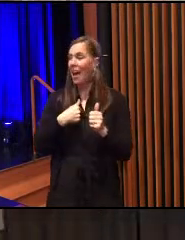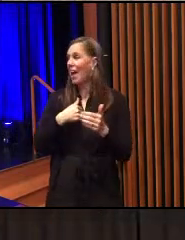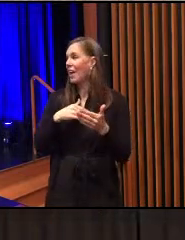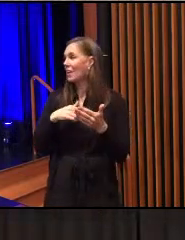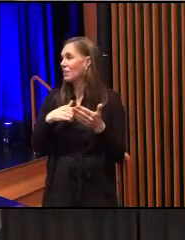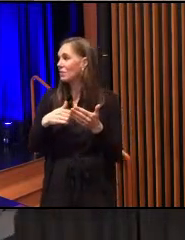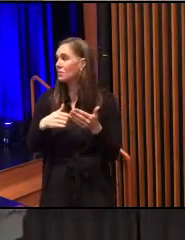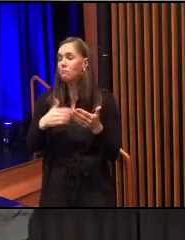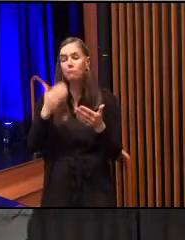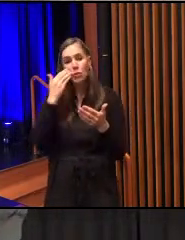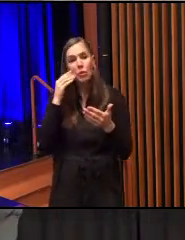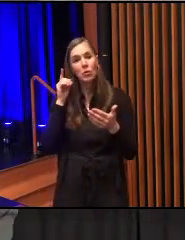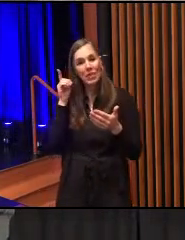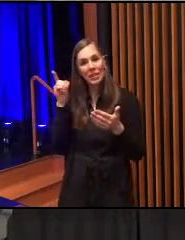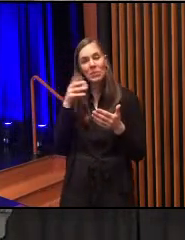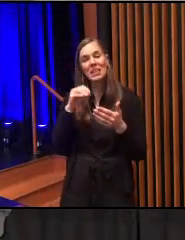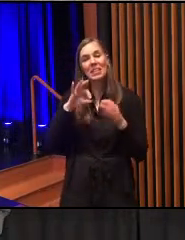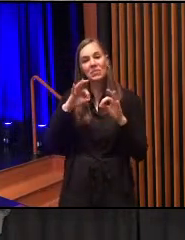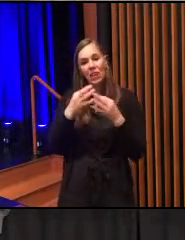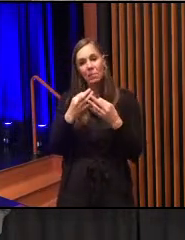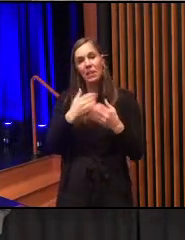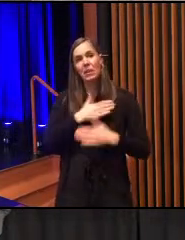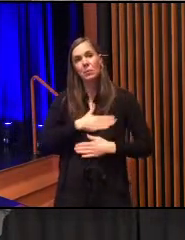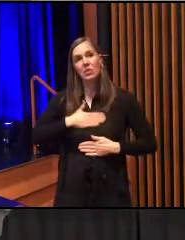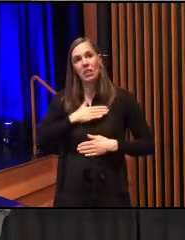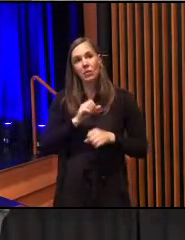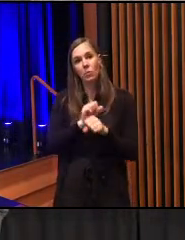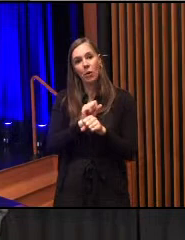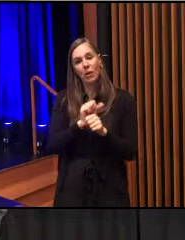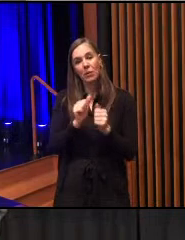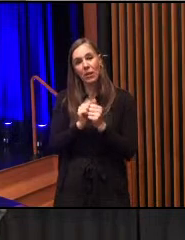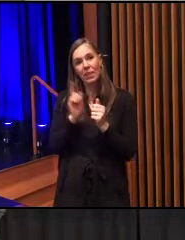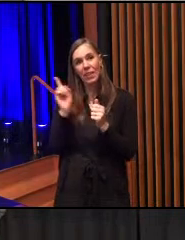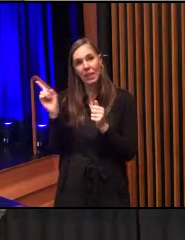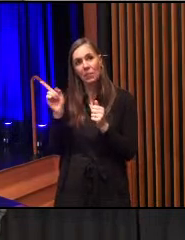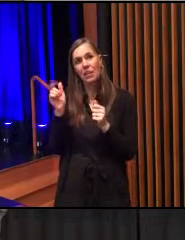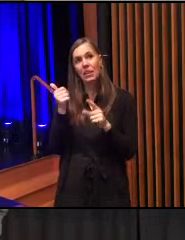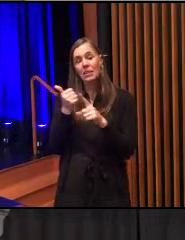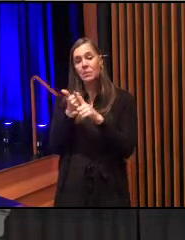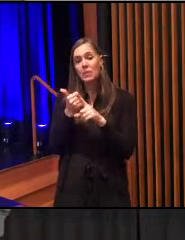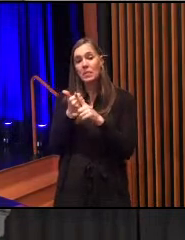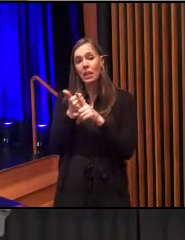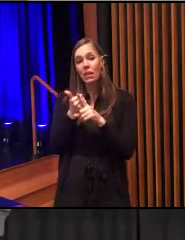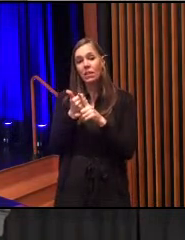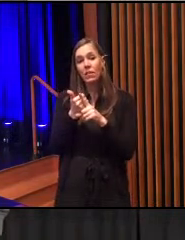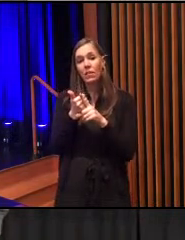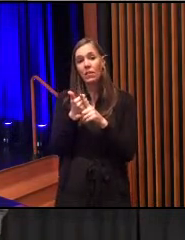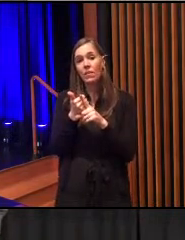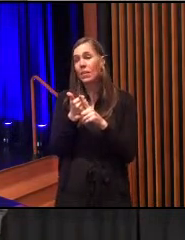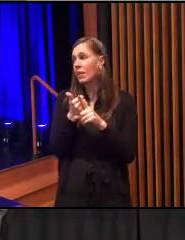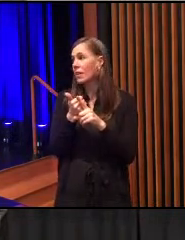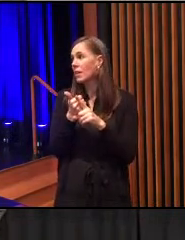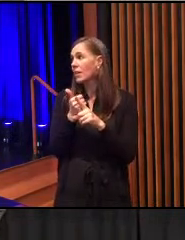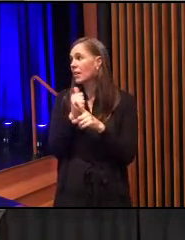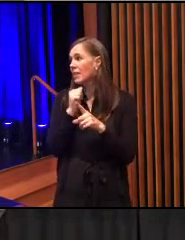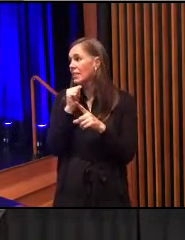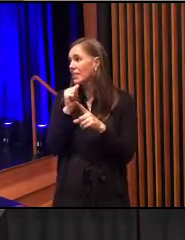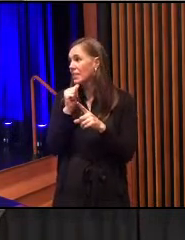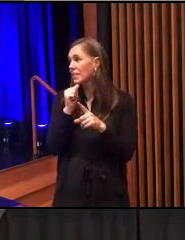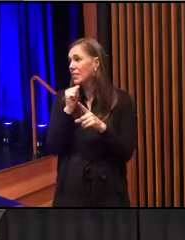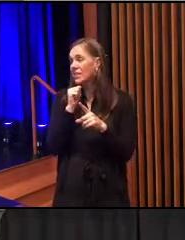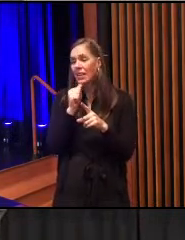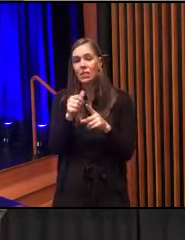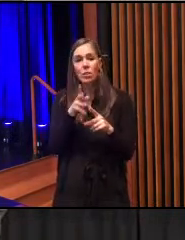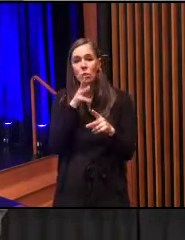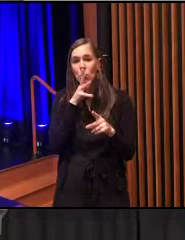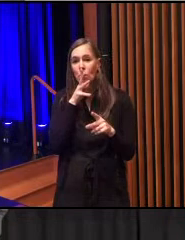and his family and have appreciated working with Pete who isn't, he's not a lot, he